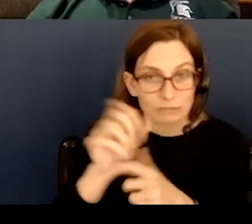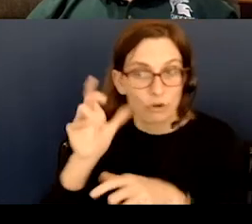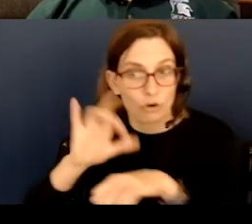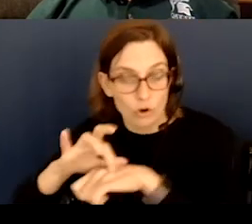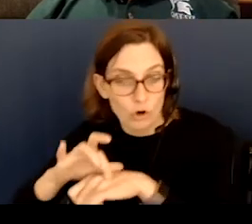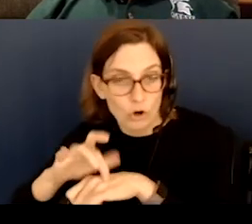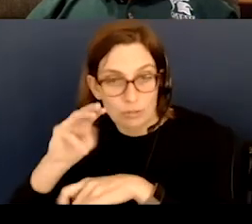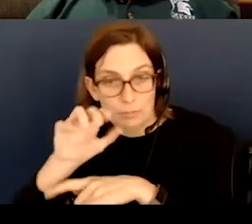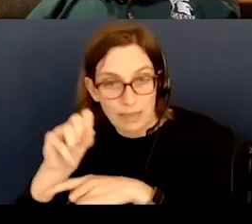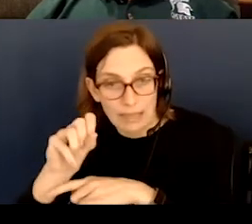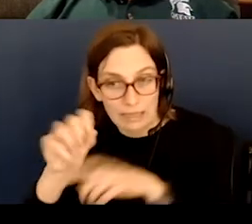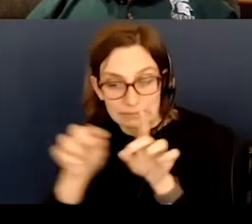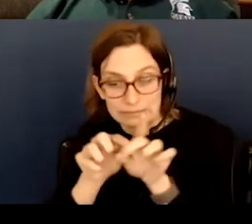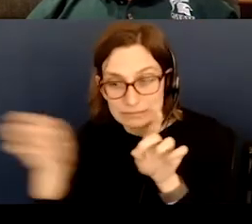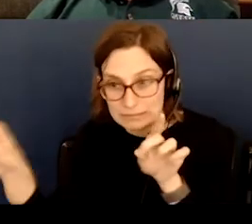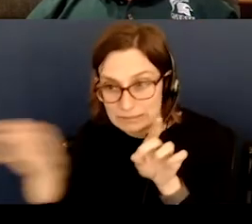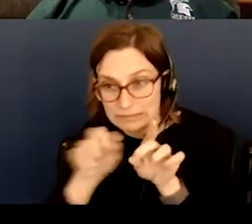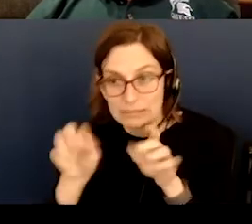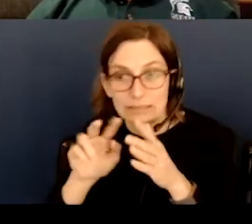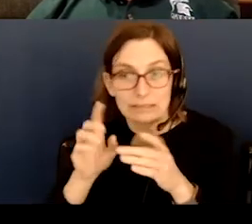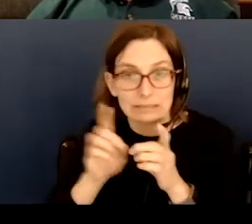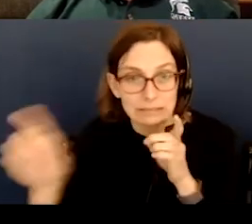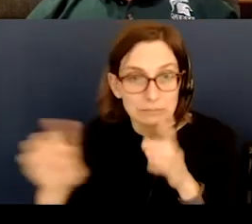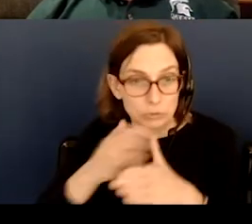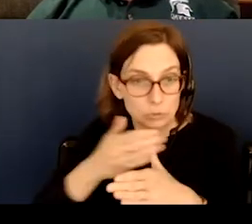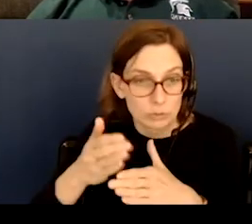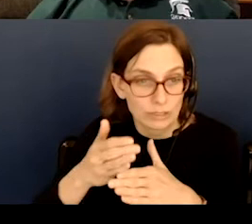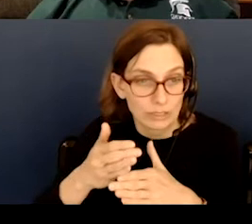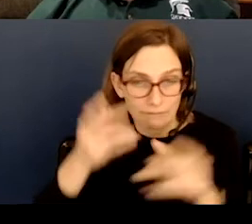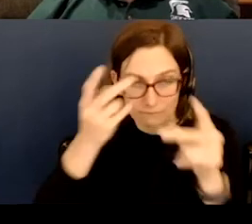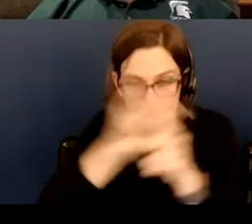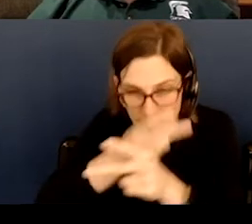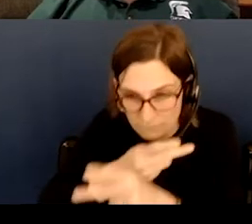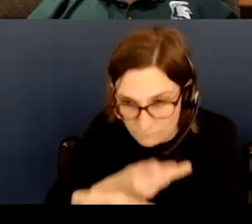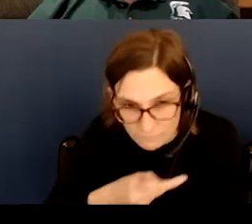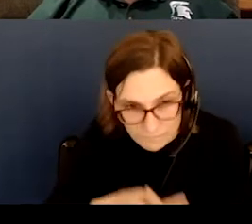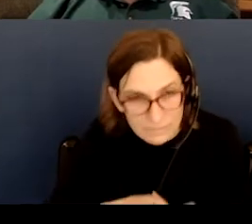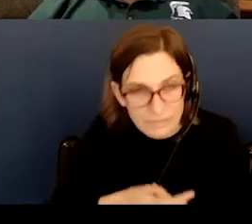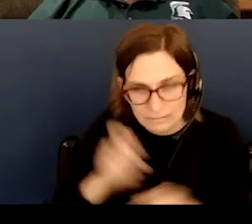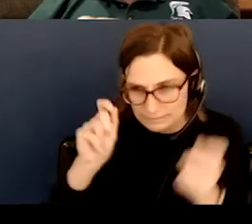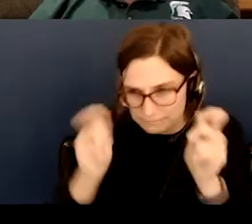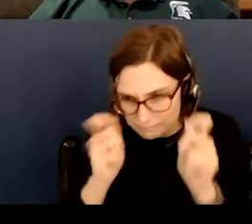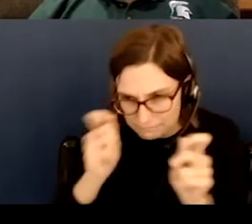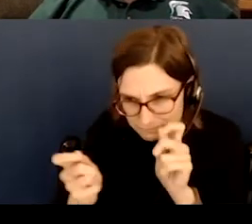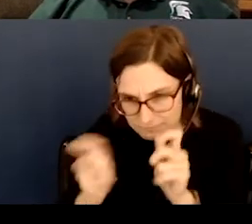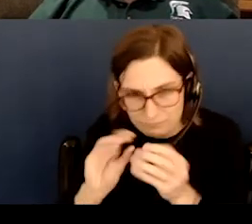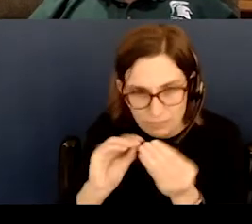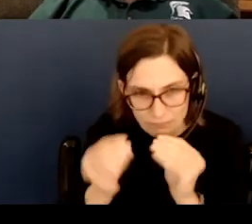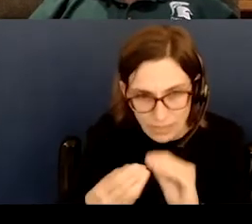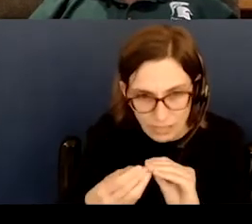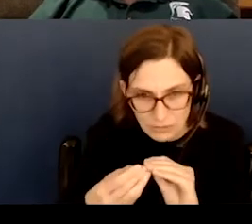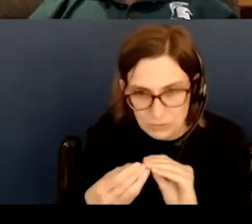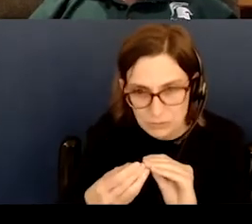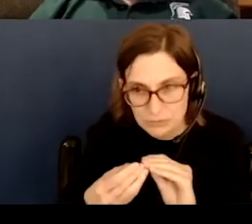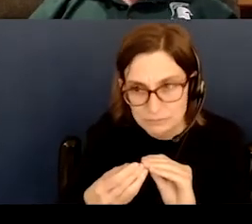between them. He did multiple iterations and multiple publications as he continued to refine his value. He eventually was only off by